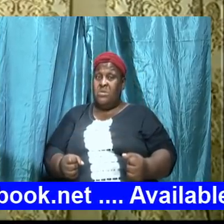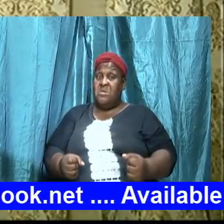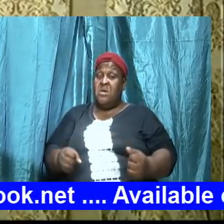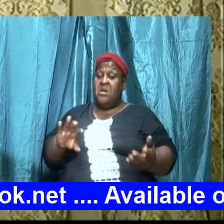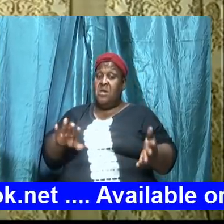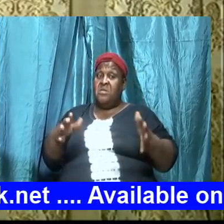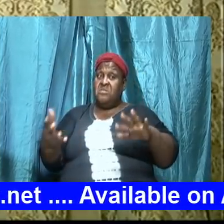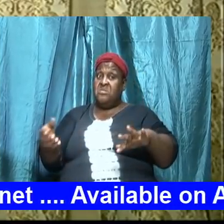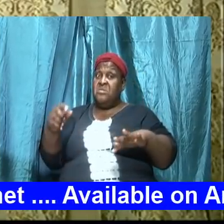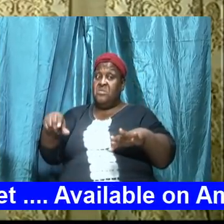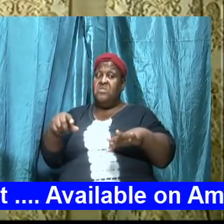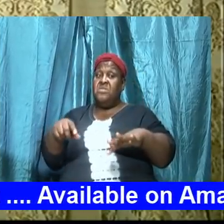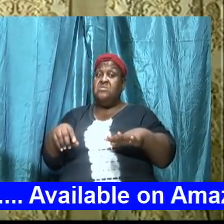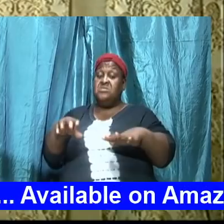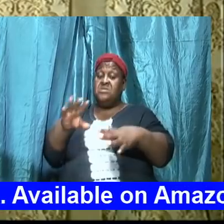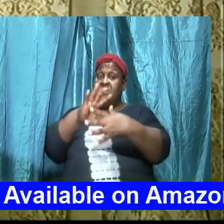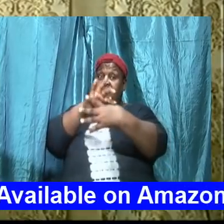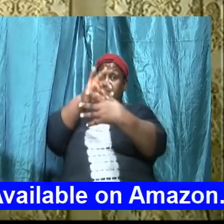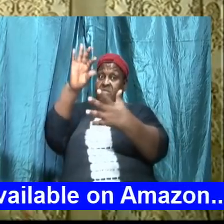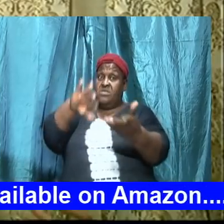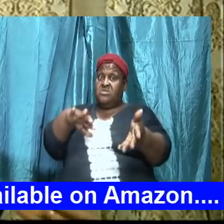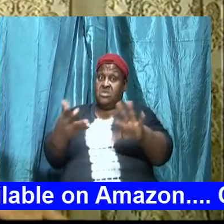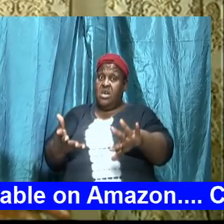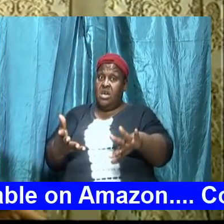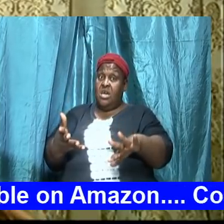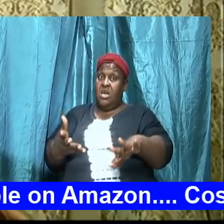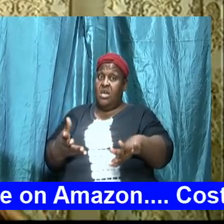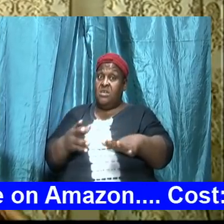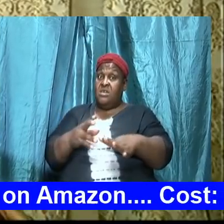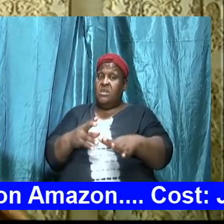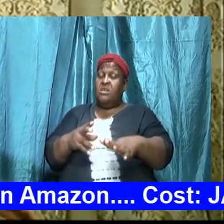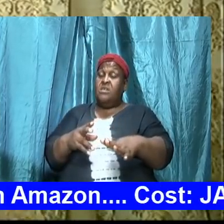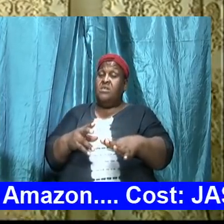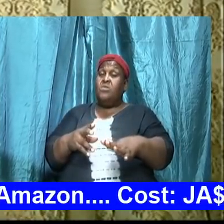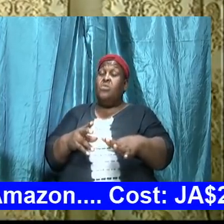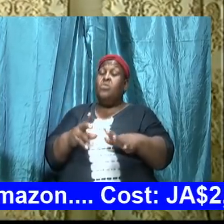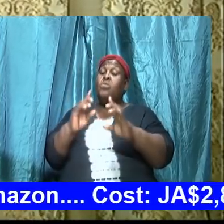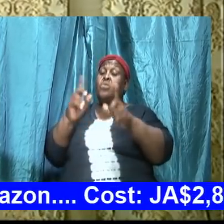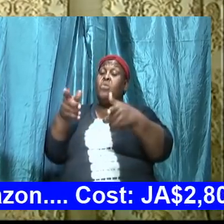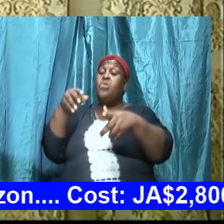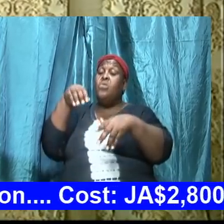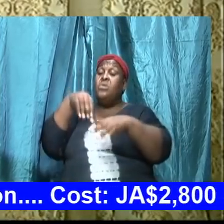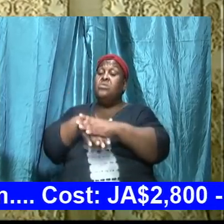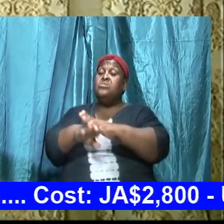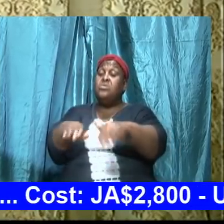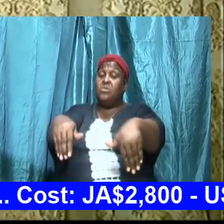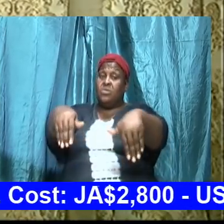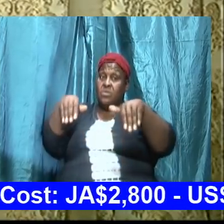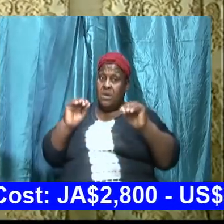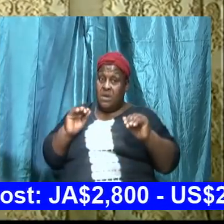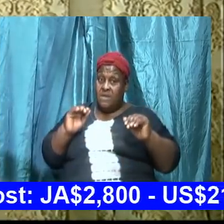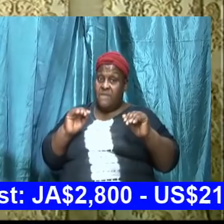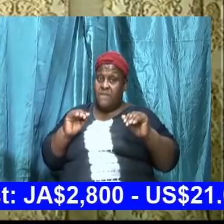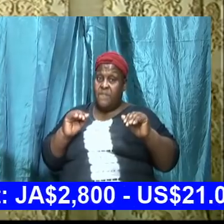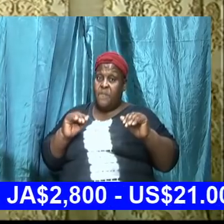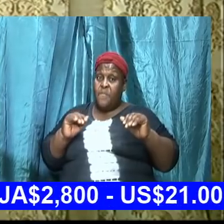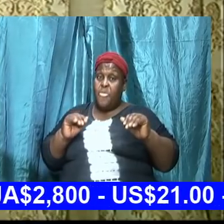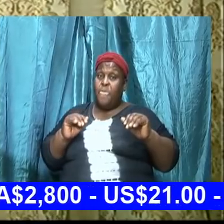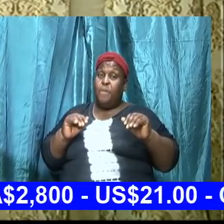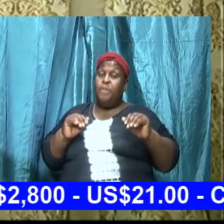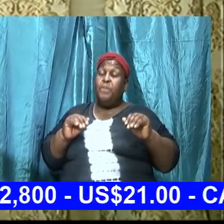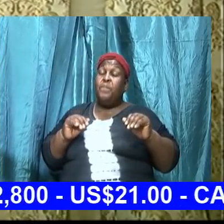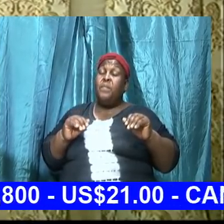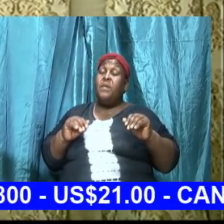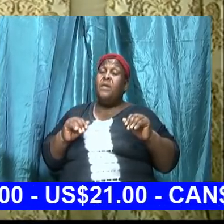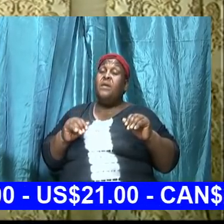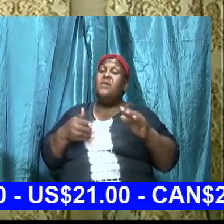and goes in the grave it rotten it goes right back to dust so you seeing me here now this is just the physical man but there